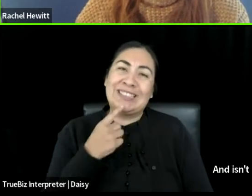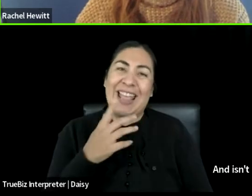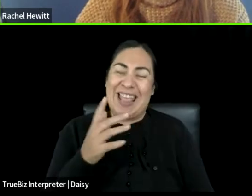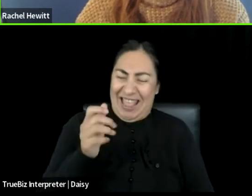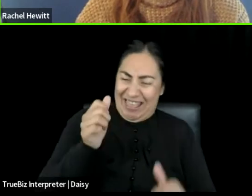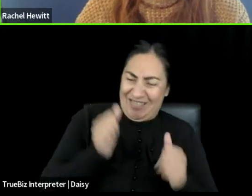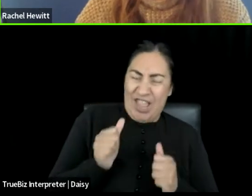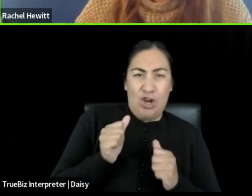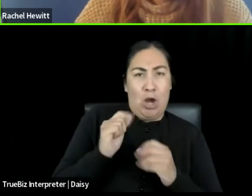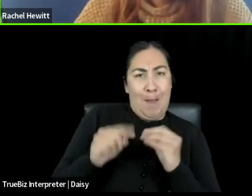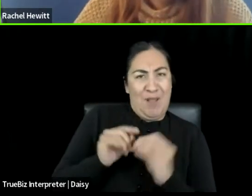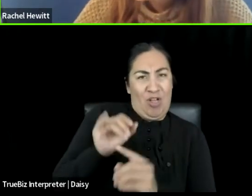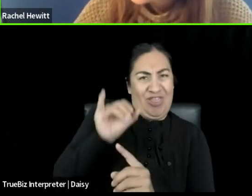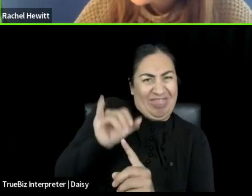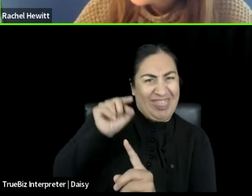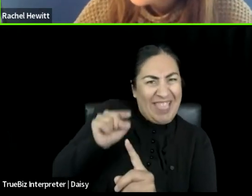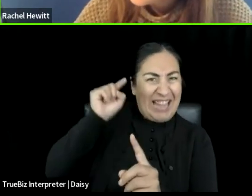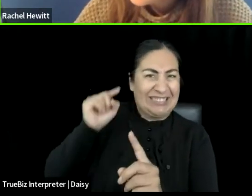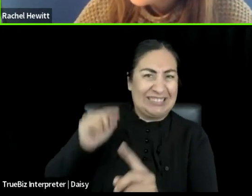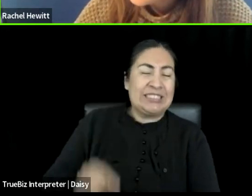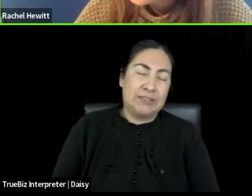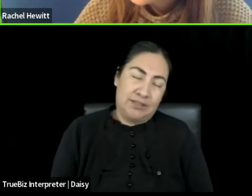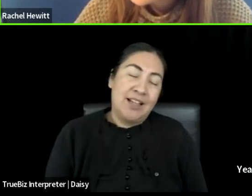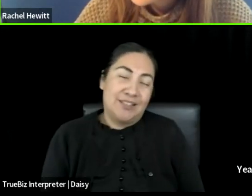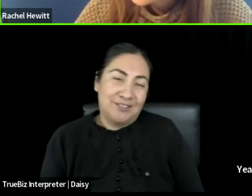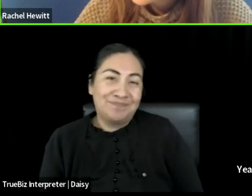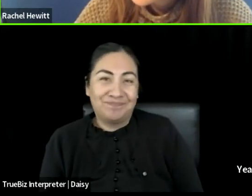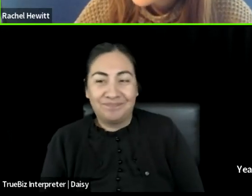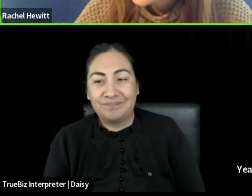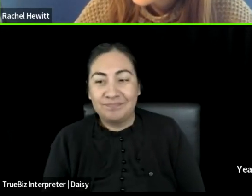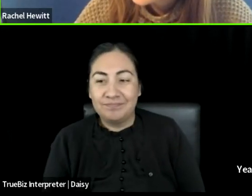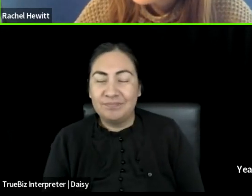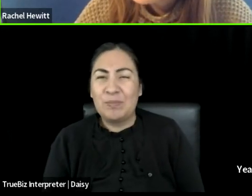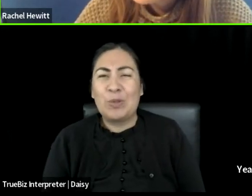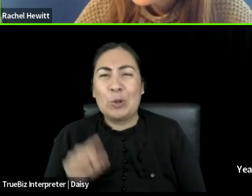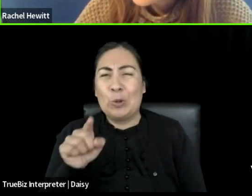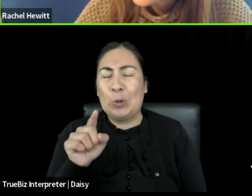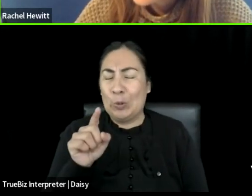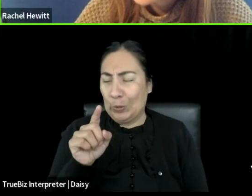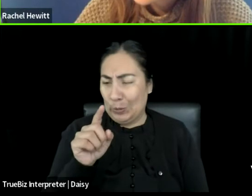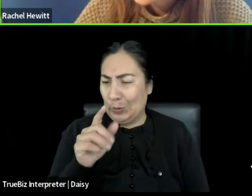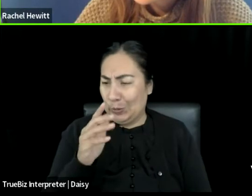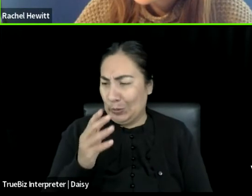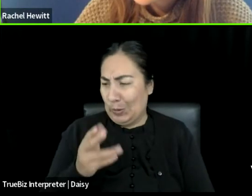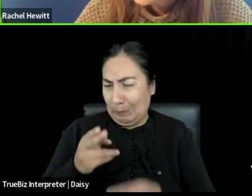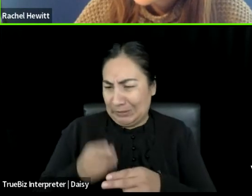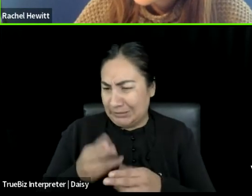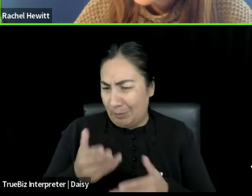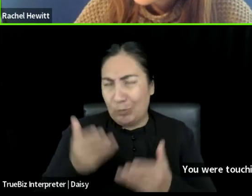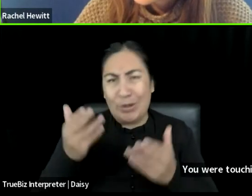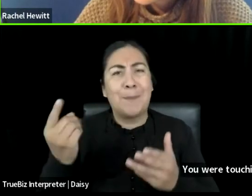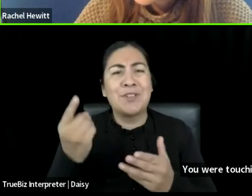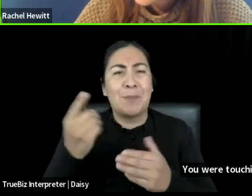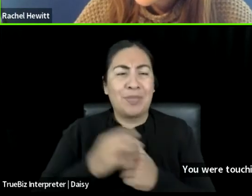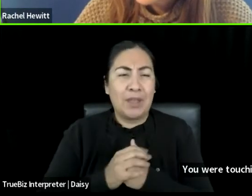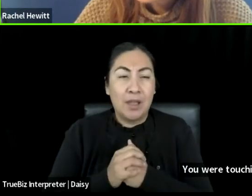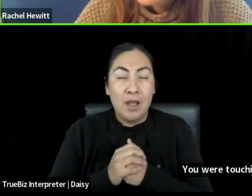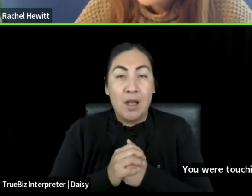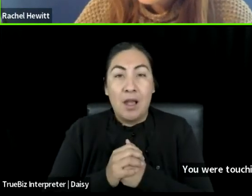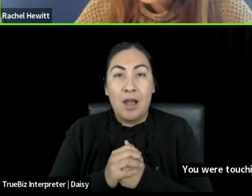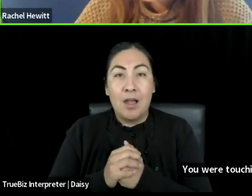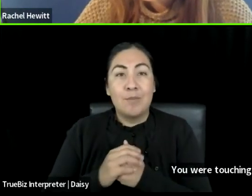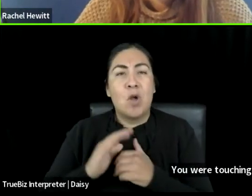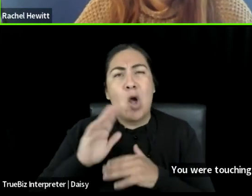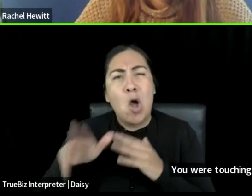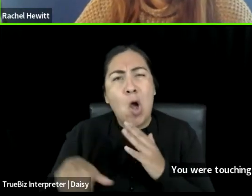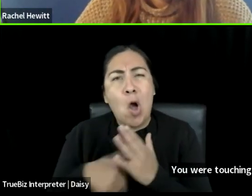Yeah. Hey, no, this, um, you, you were touching on something that, um, in terms of like all the